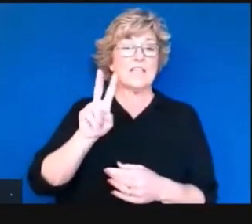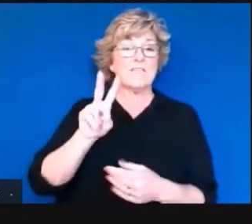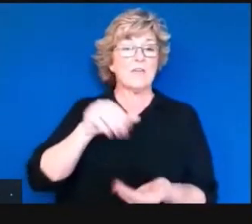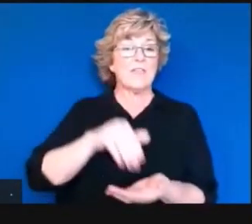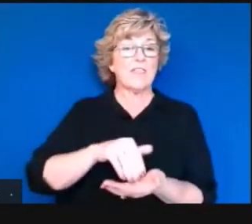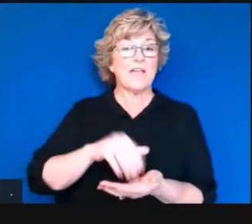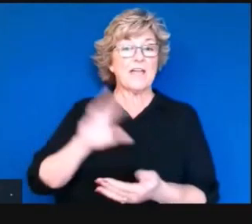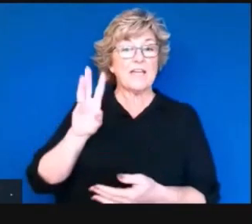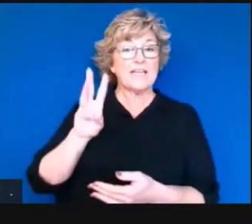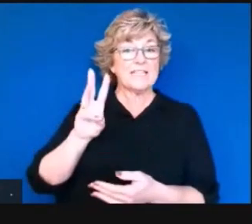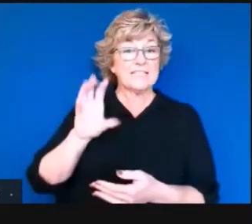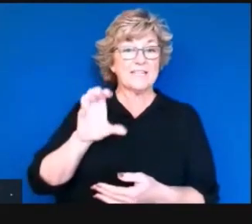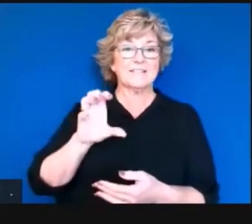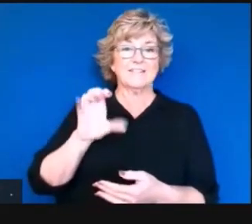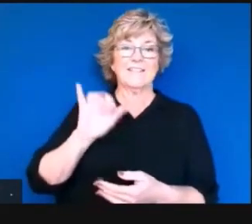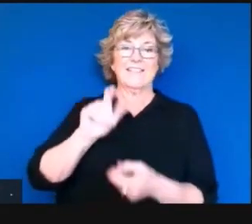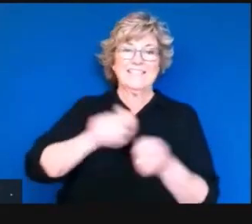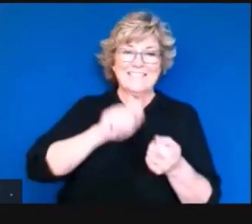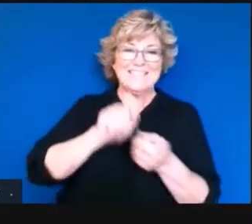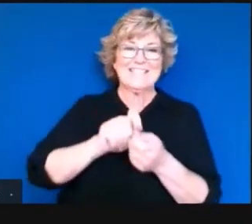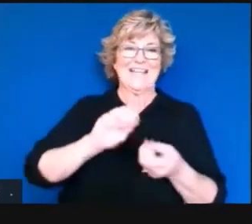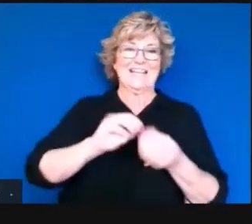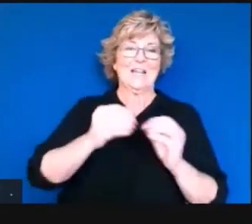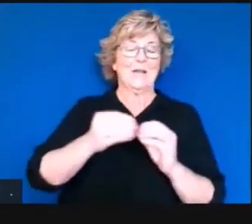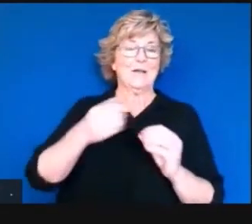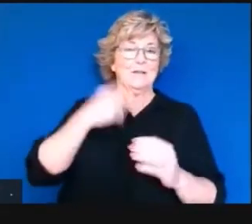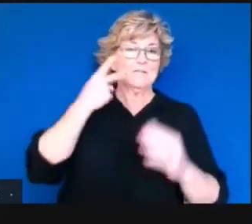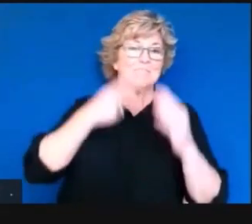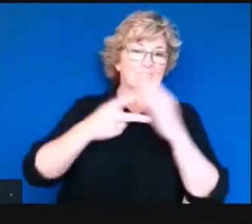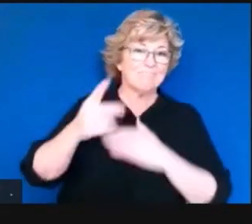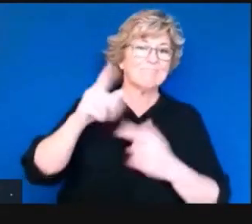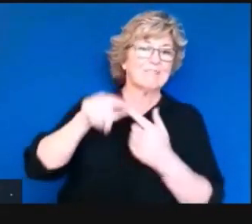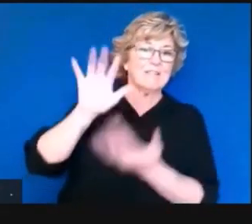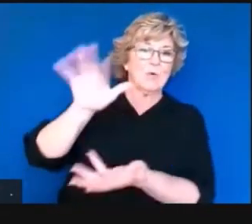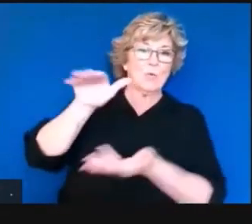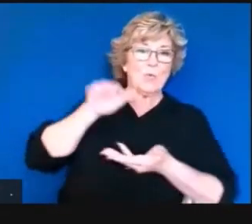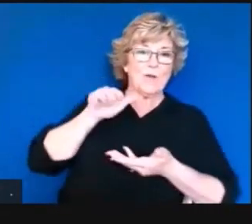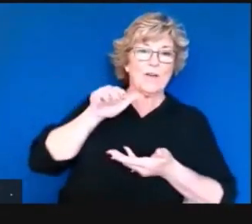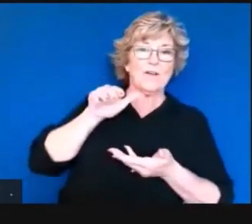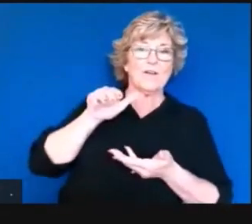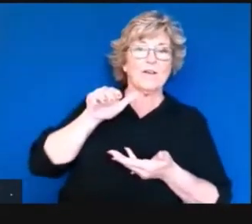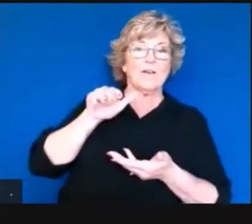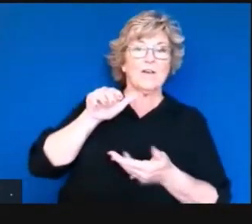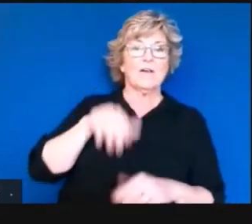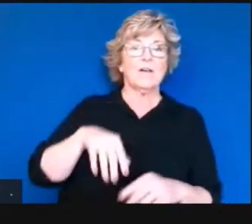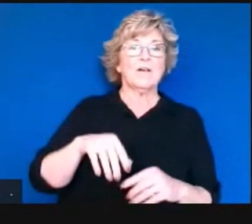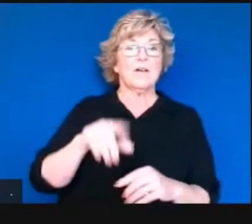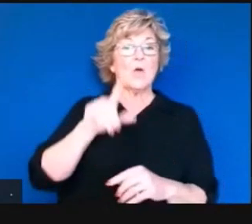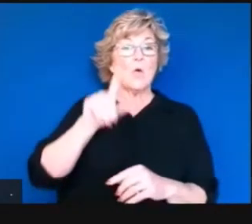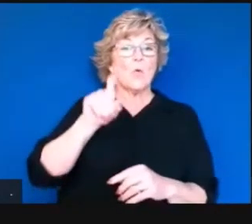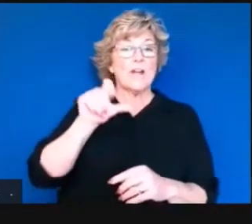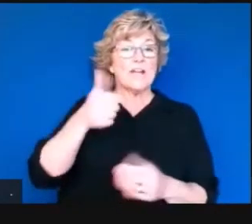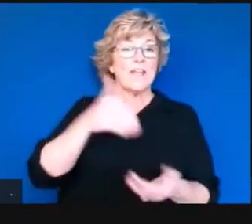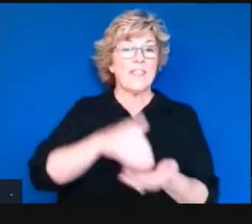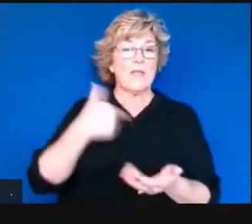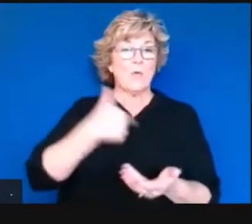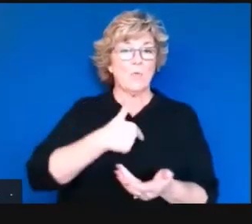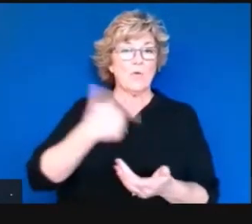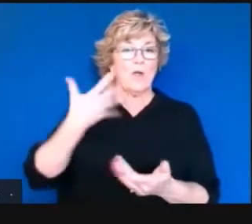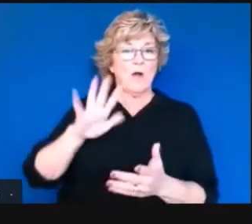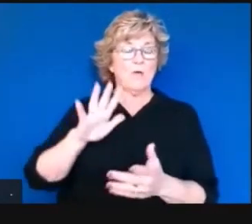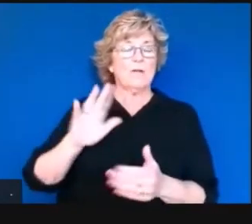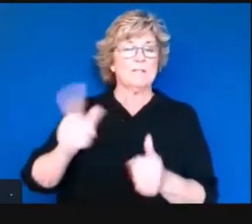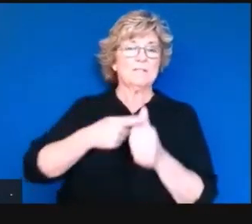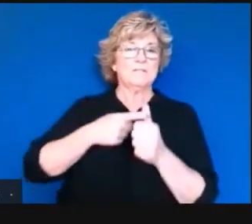to be exact is what we anticipate receiving this week, the 110,000 we already have. As we've said